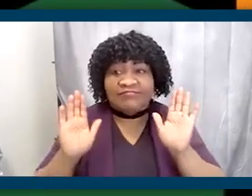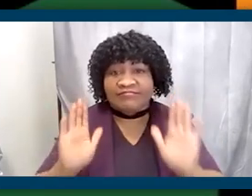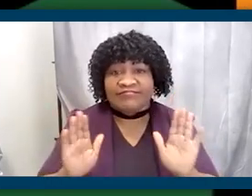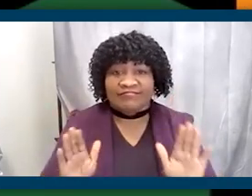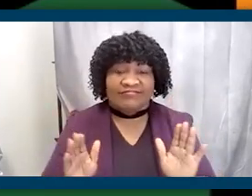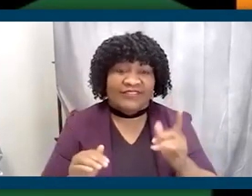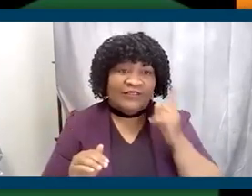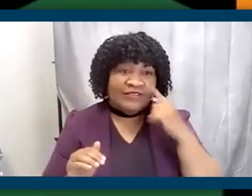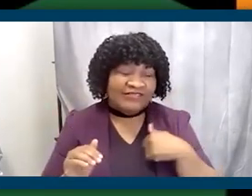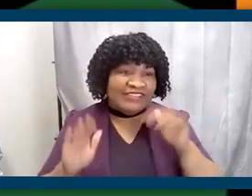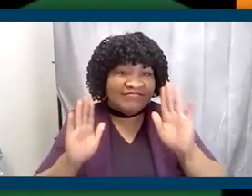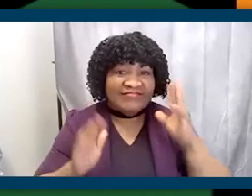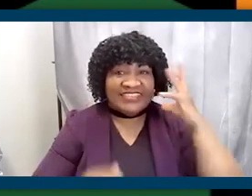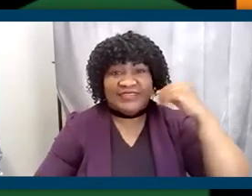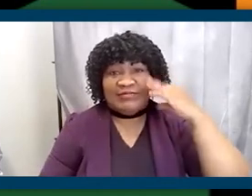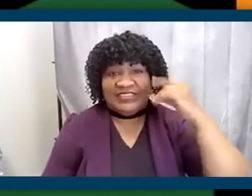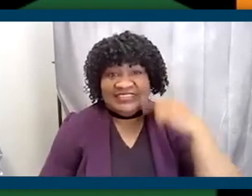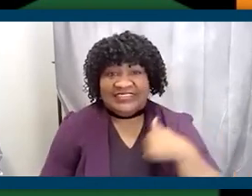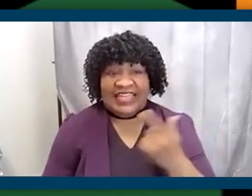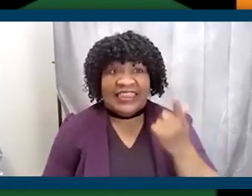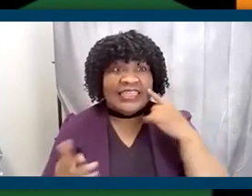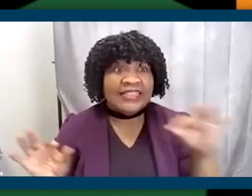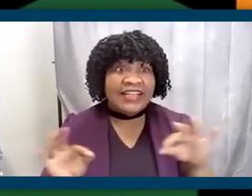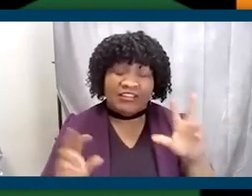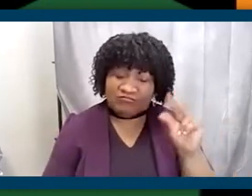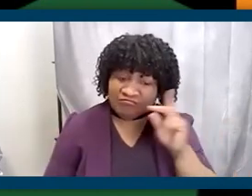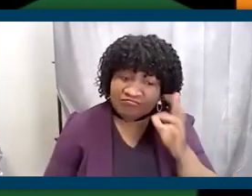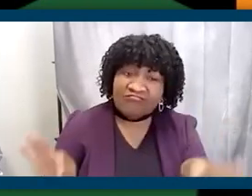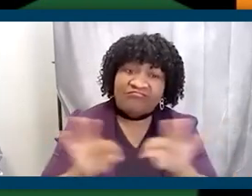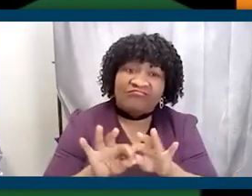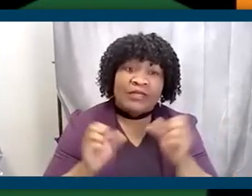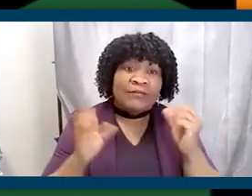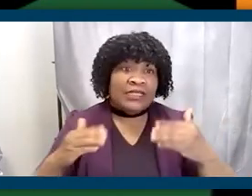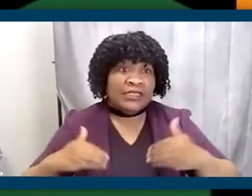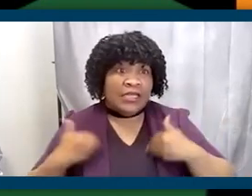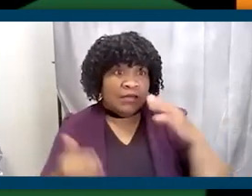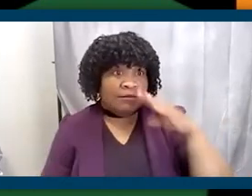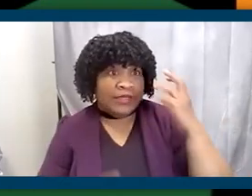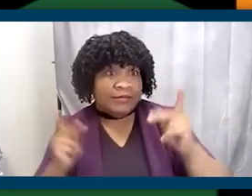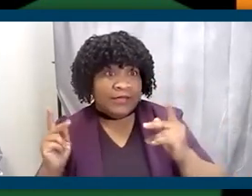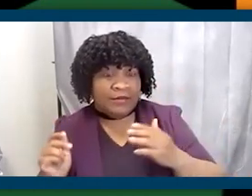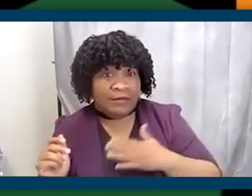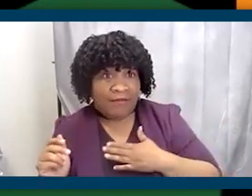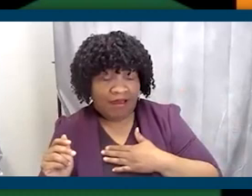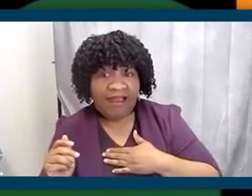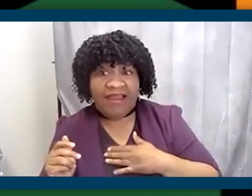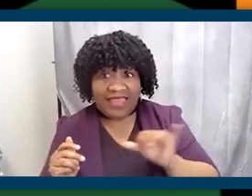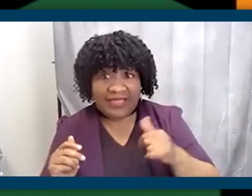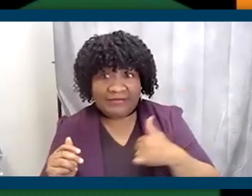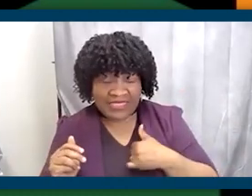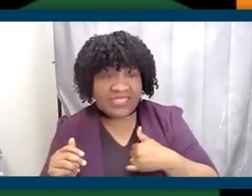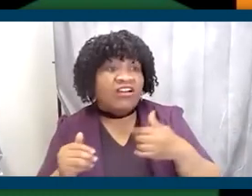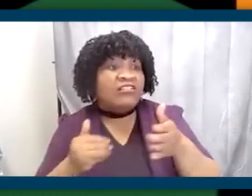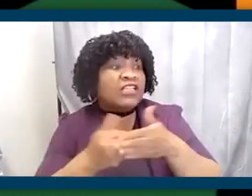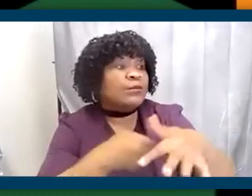journey and an extraordinary experience. And it's something that I don't take for granted. And I know that many young Black folks like me that grew up in my neighborhood will never have those